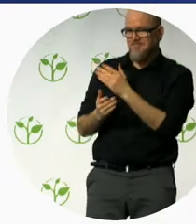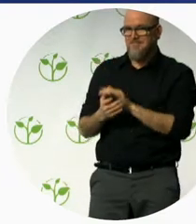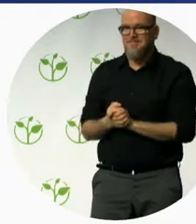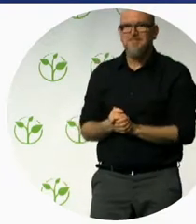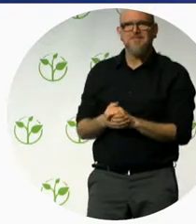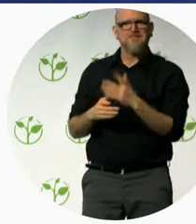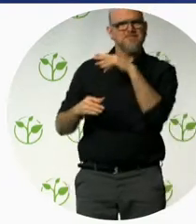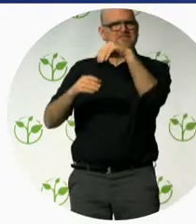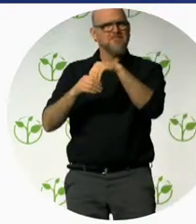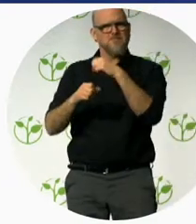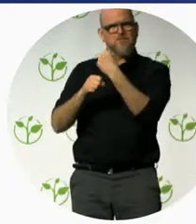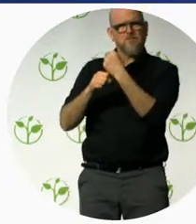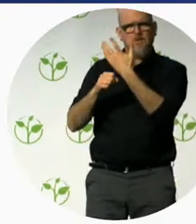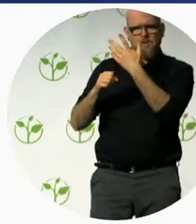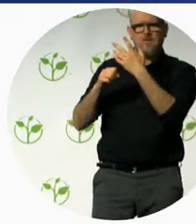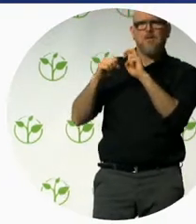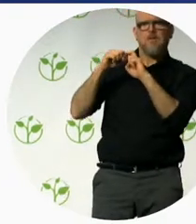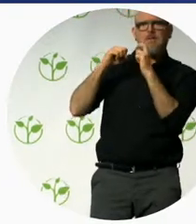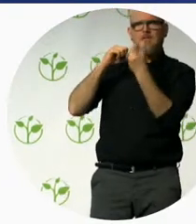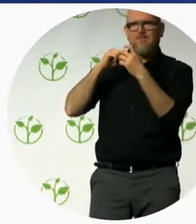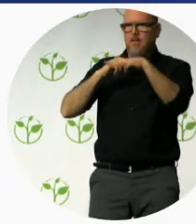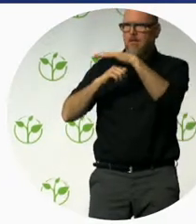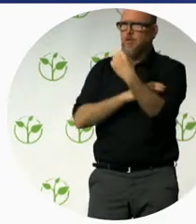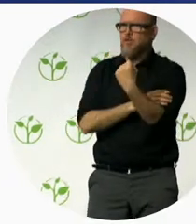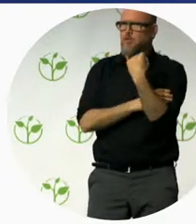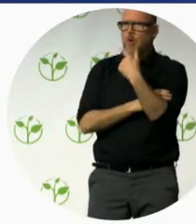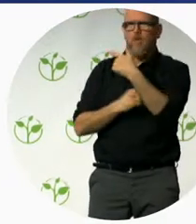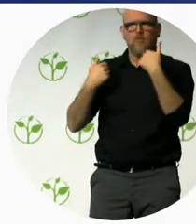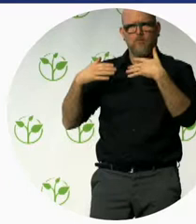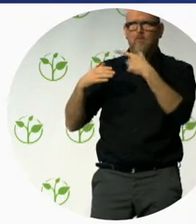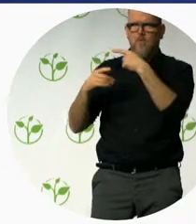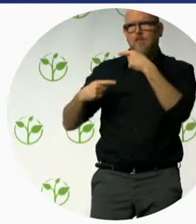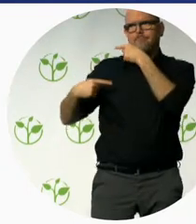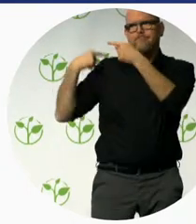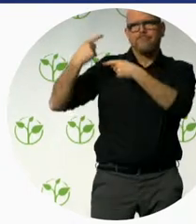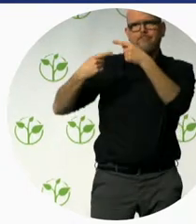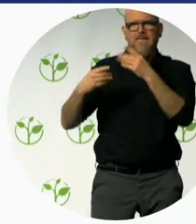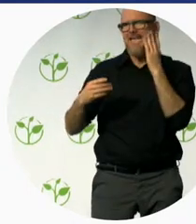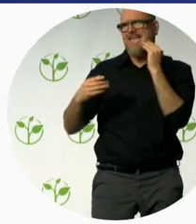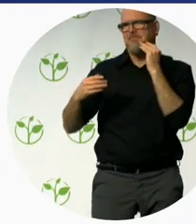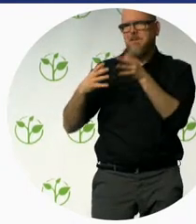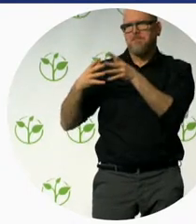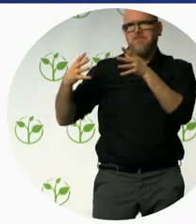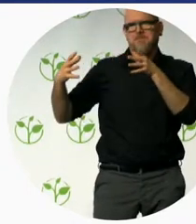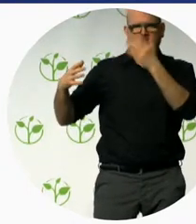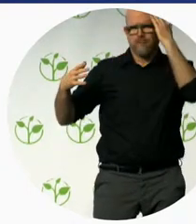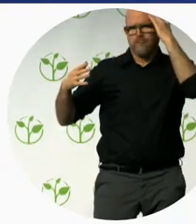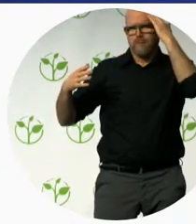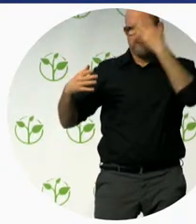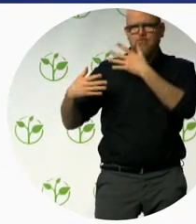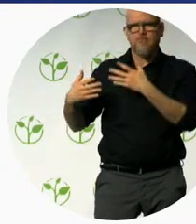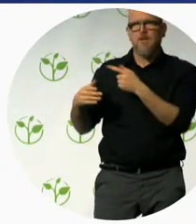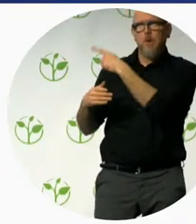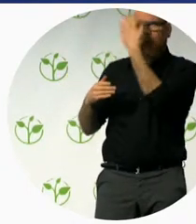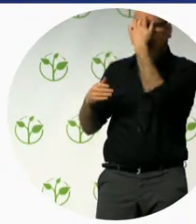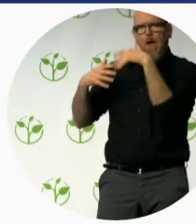in Flanders, which is very strong there, as you will know. He is proudly working on accessibility and cycling in Flanders for every